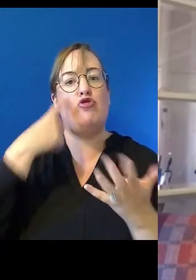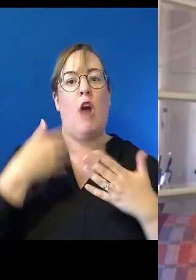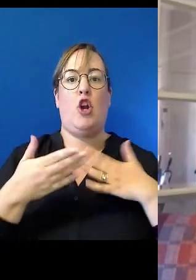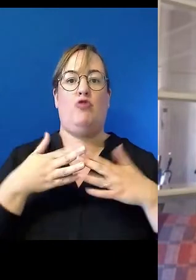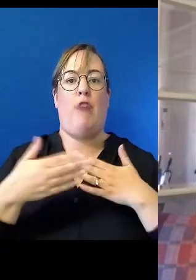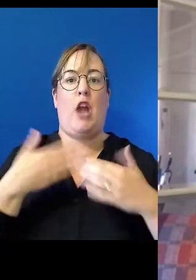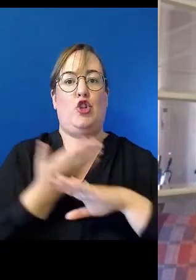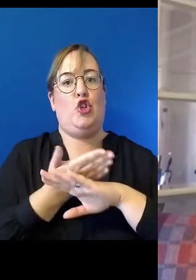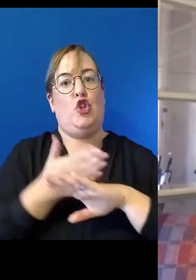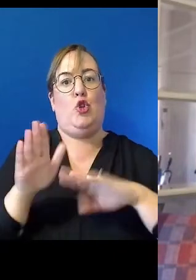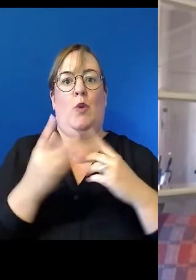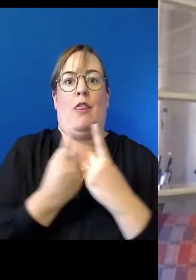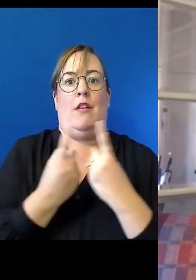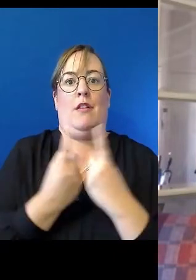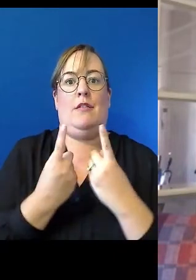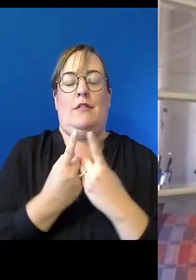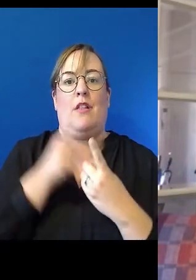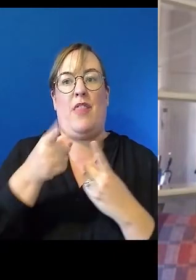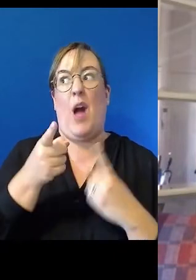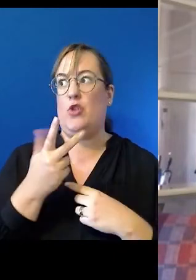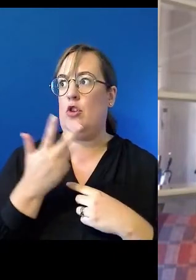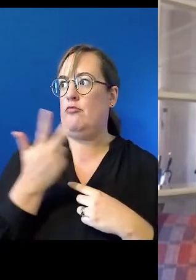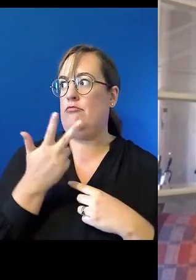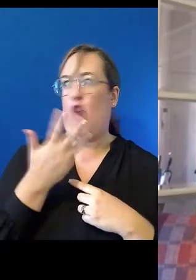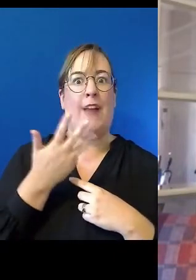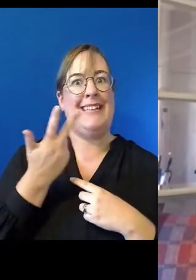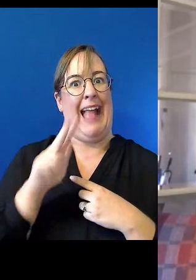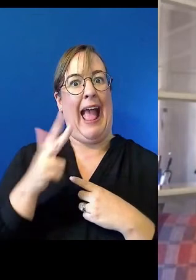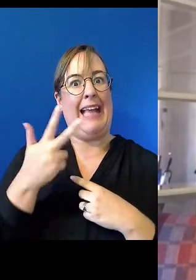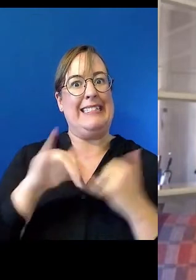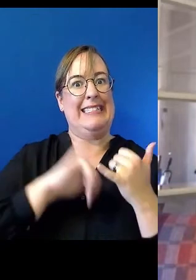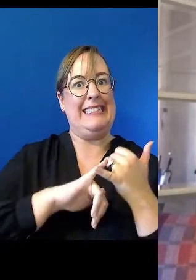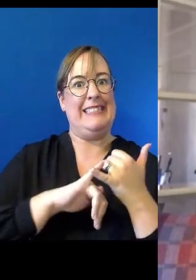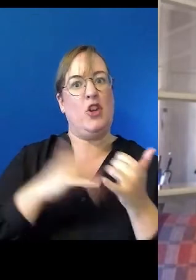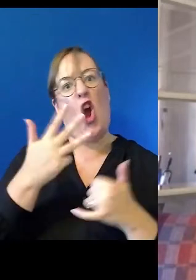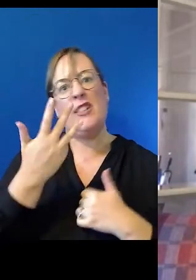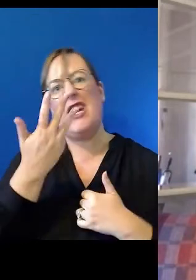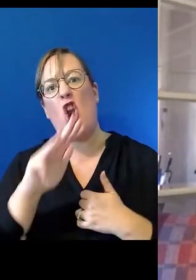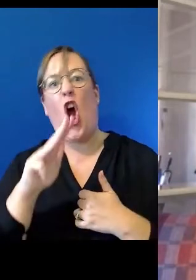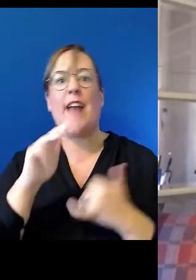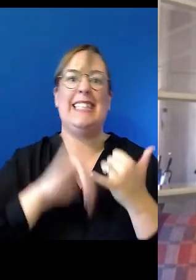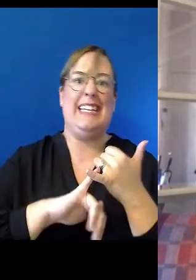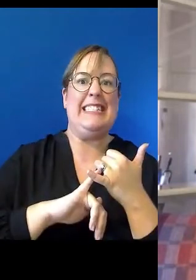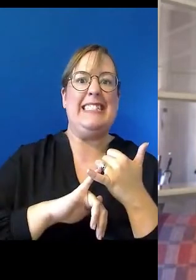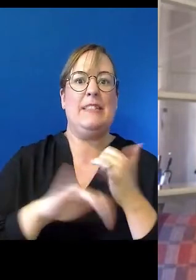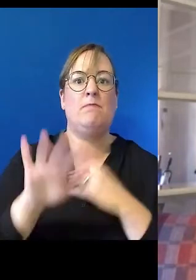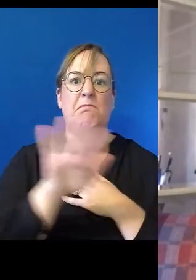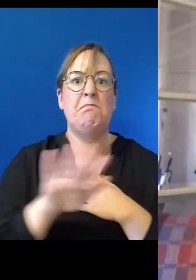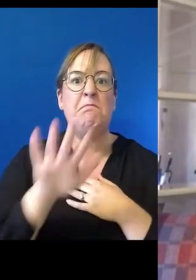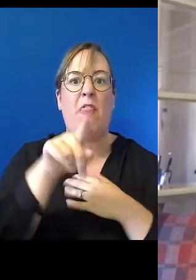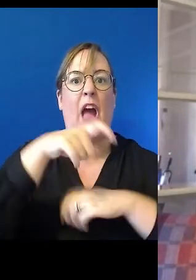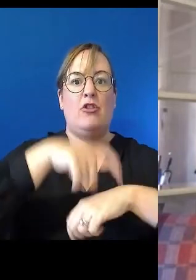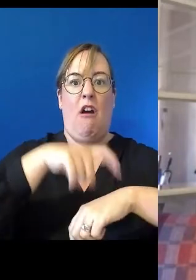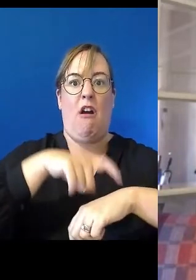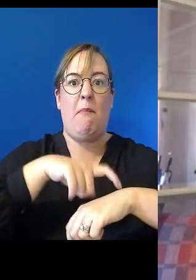And, you know, that was in the 80s and then, and 90s and, or the 90s, I guess. And, you know, that